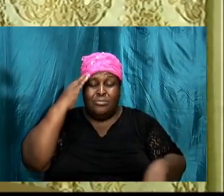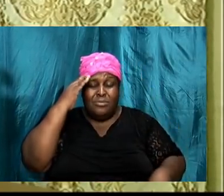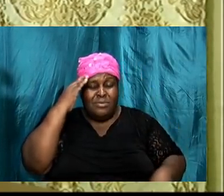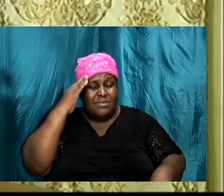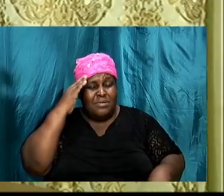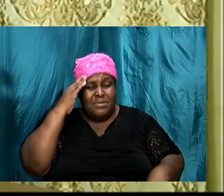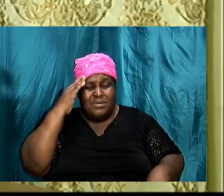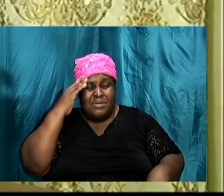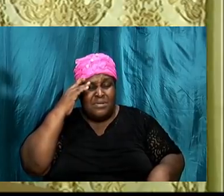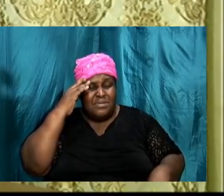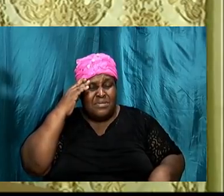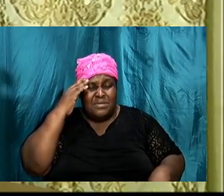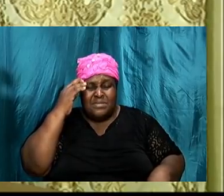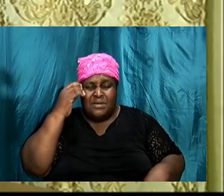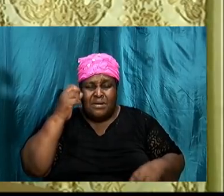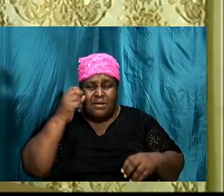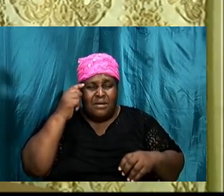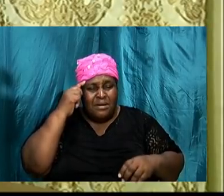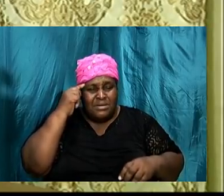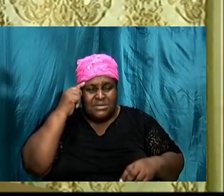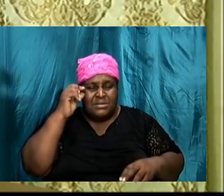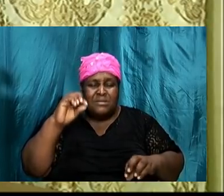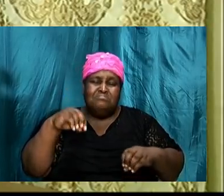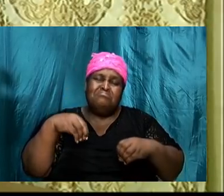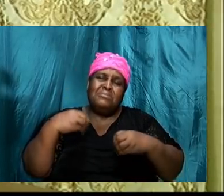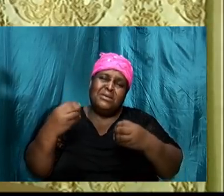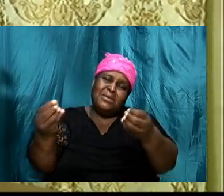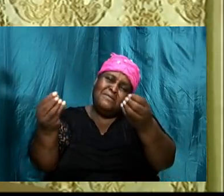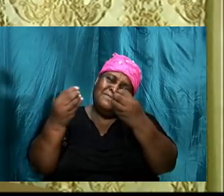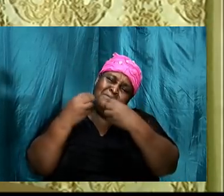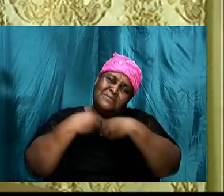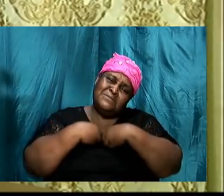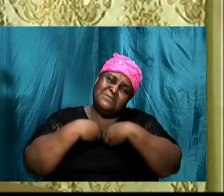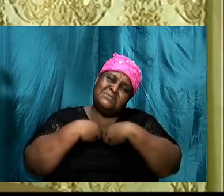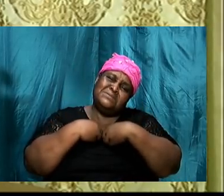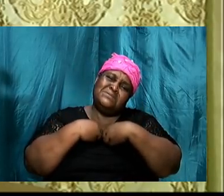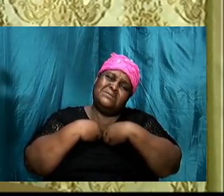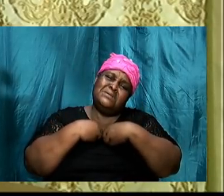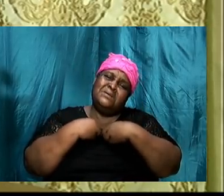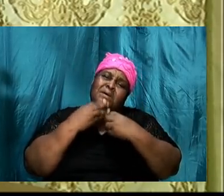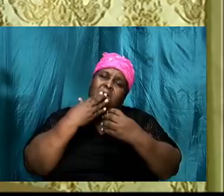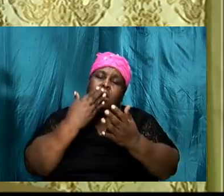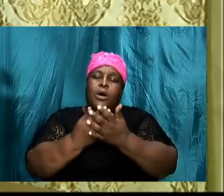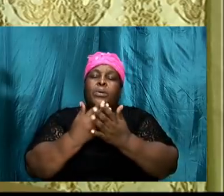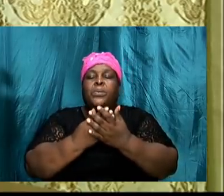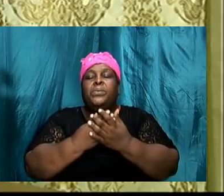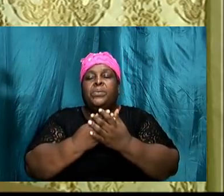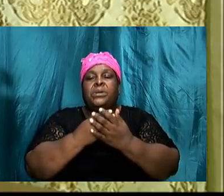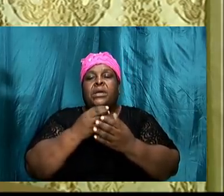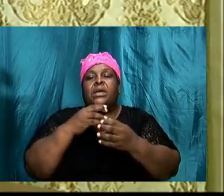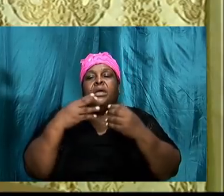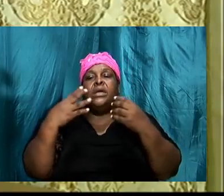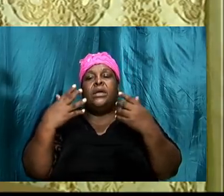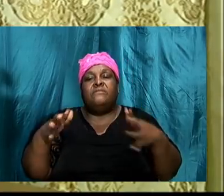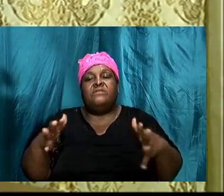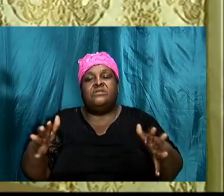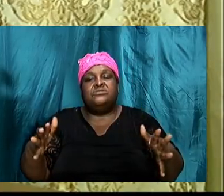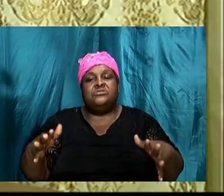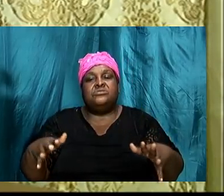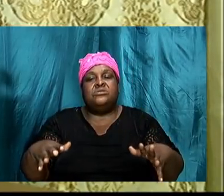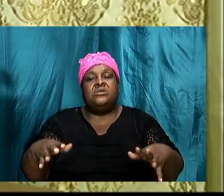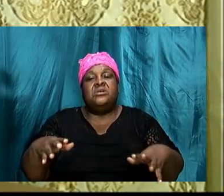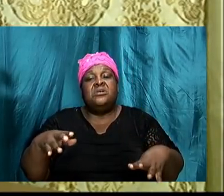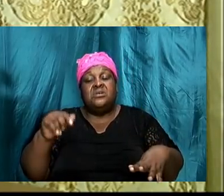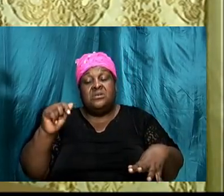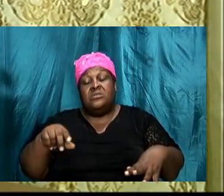thoughts to prosper you and to give you an expected end these two aspects affect every area